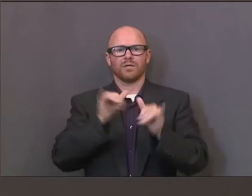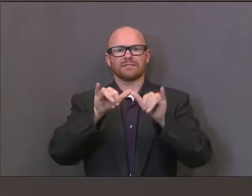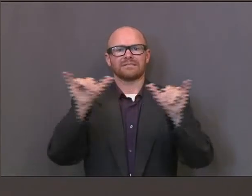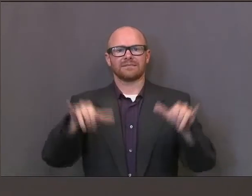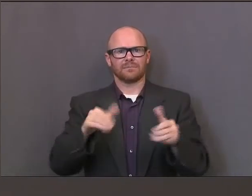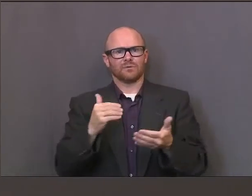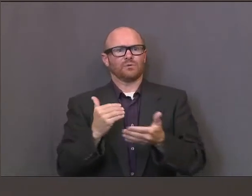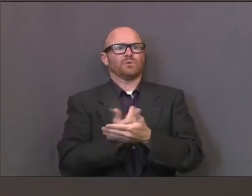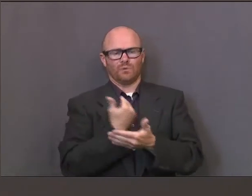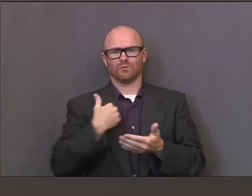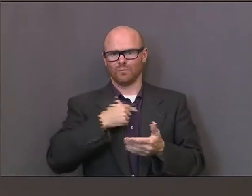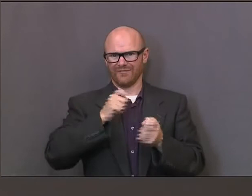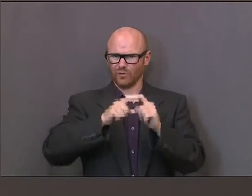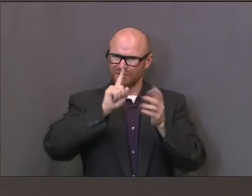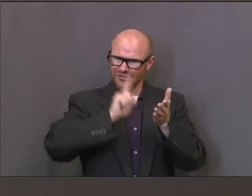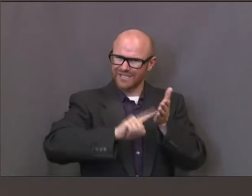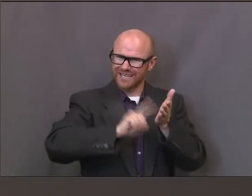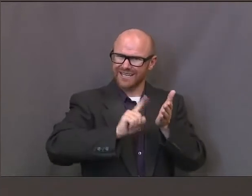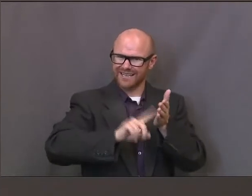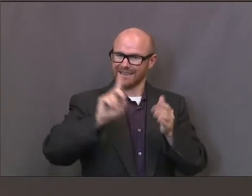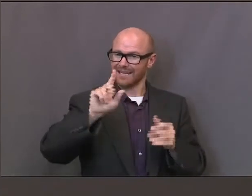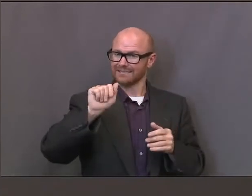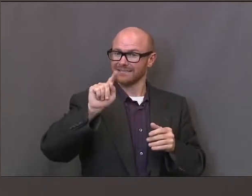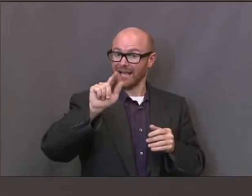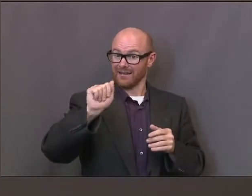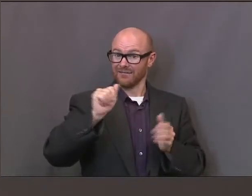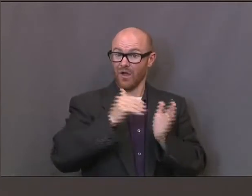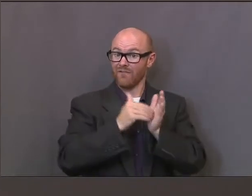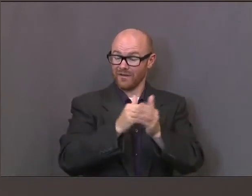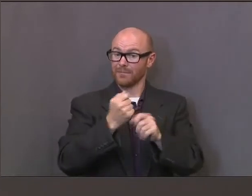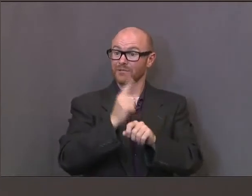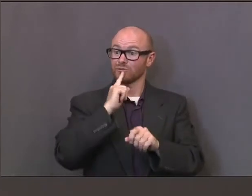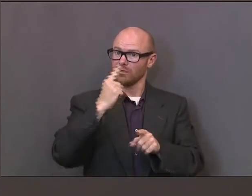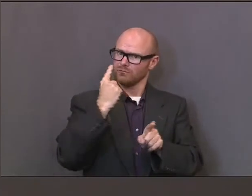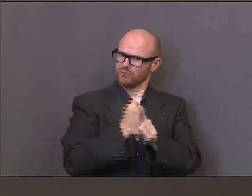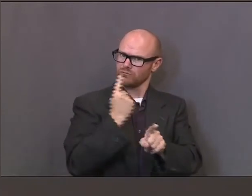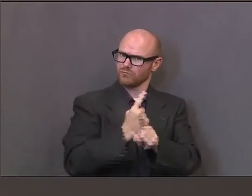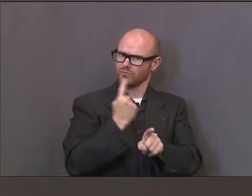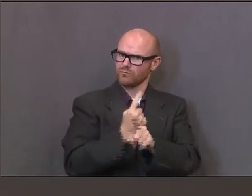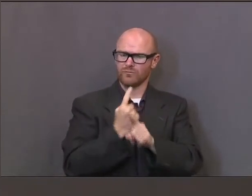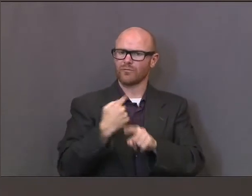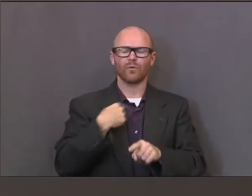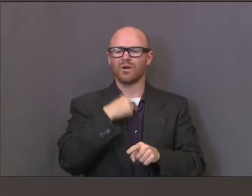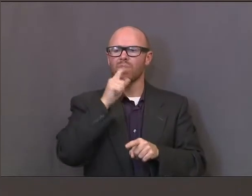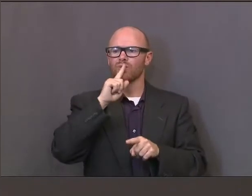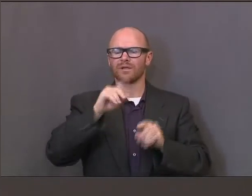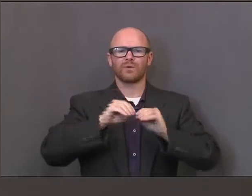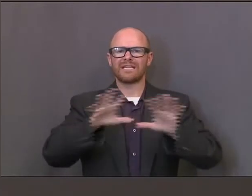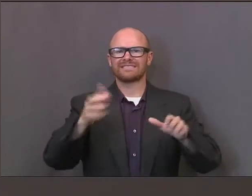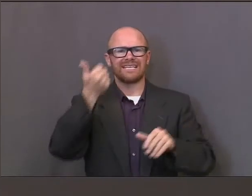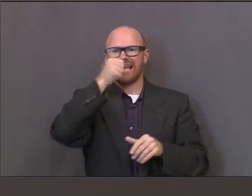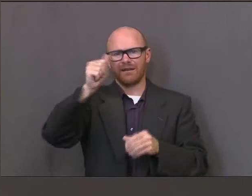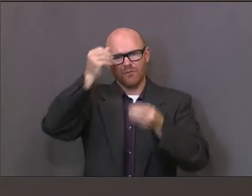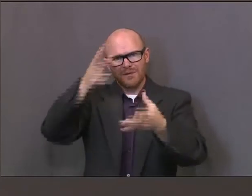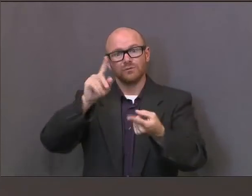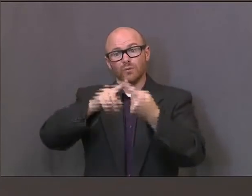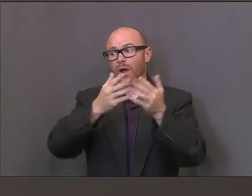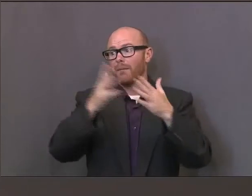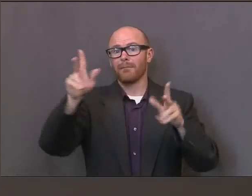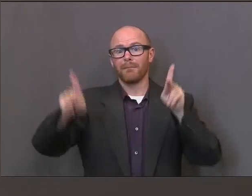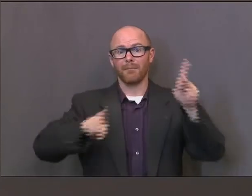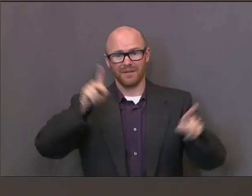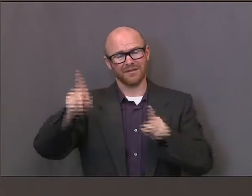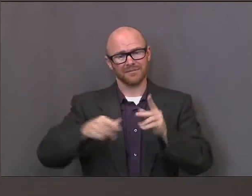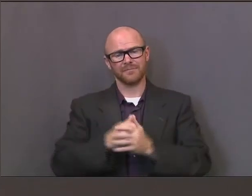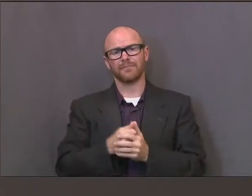data quality on it to make sure that the data is accurate and timely before releasing any data to the public. We do have a